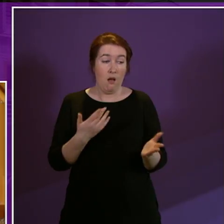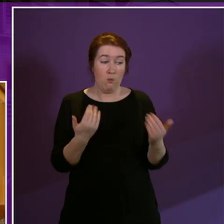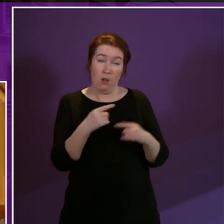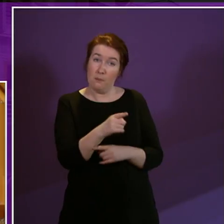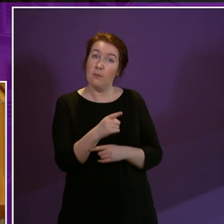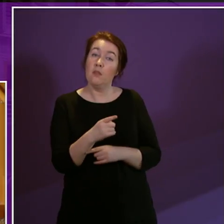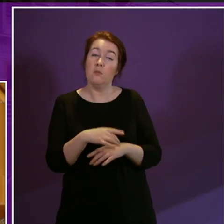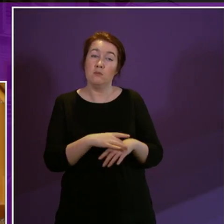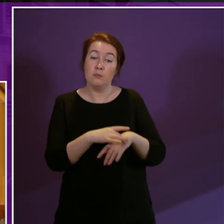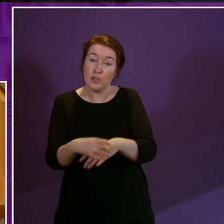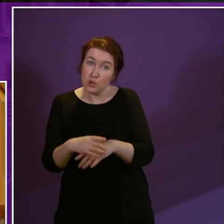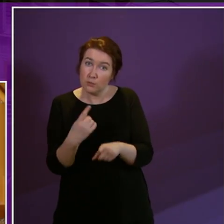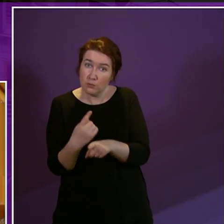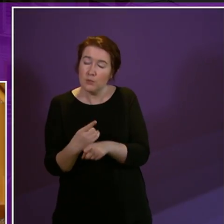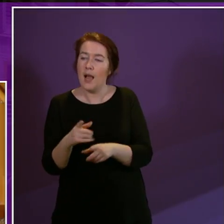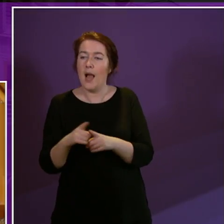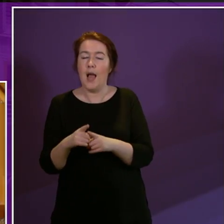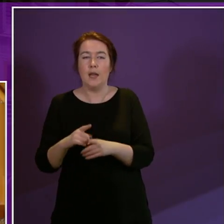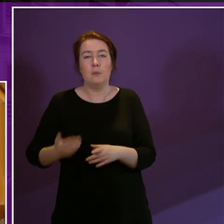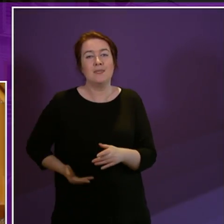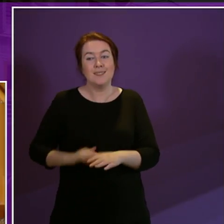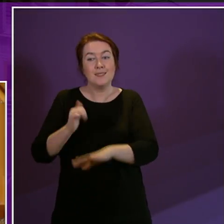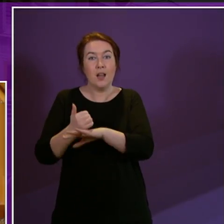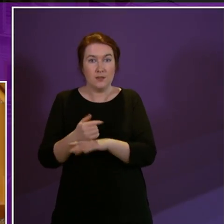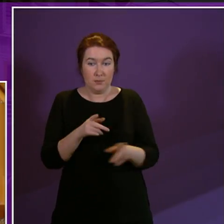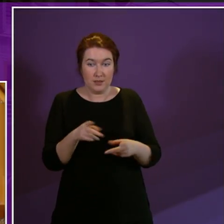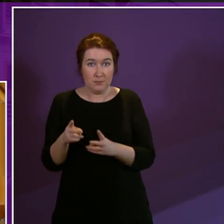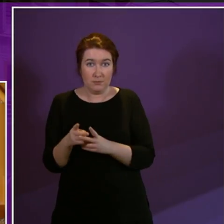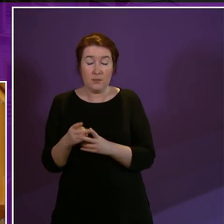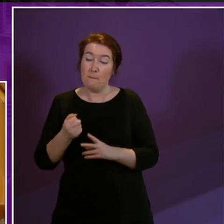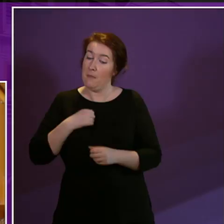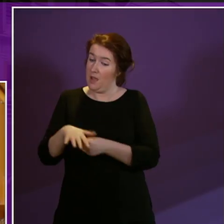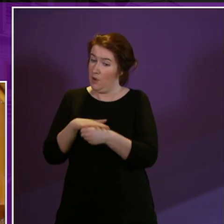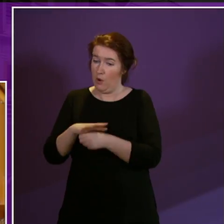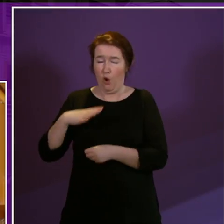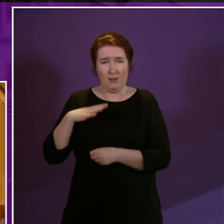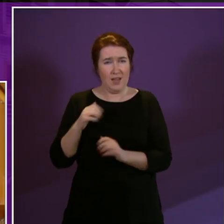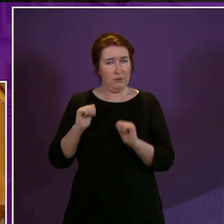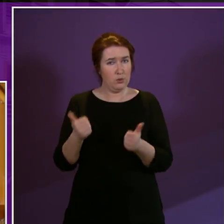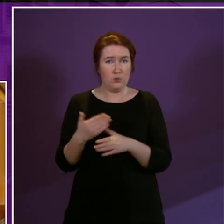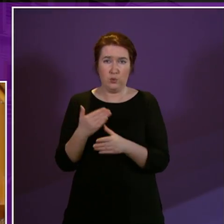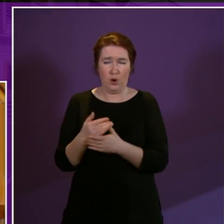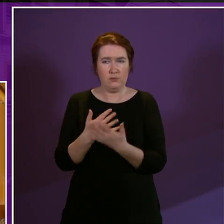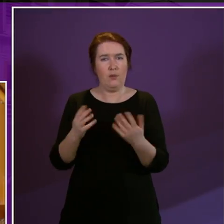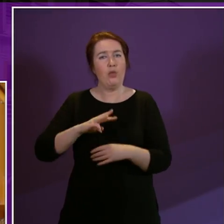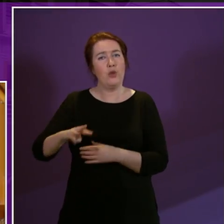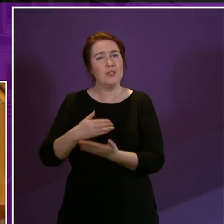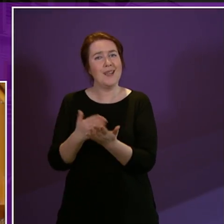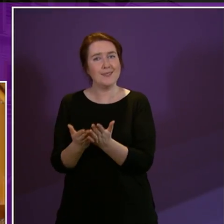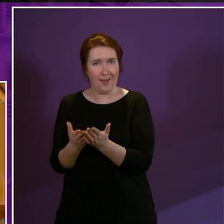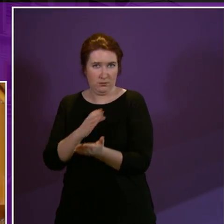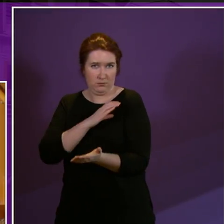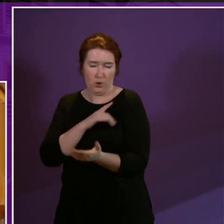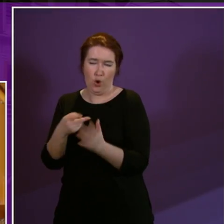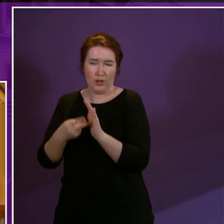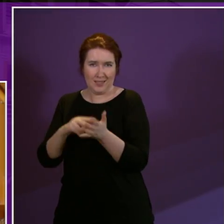made on apprenticeships and business start-up schemes good work is already being done in my region by a number of third sector organisations both